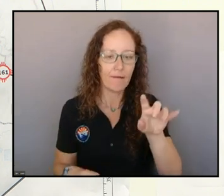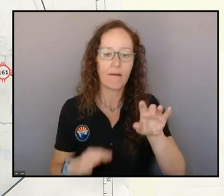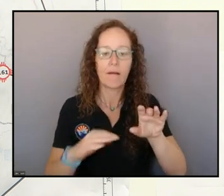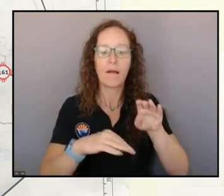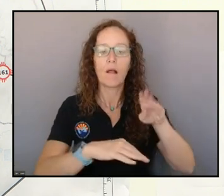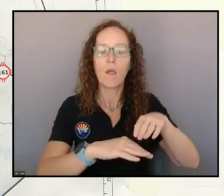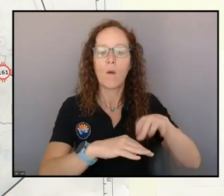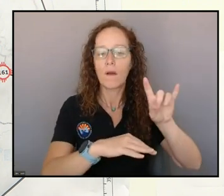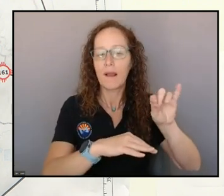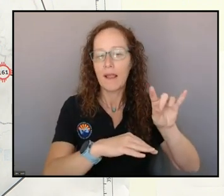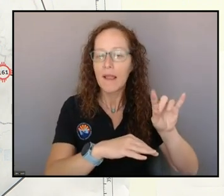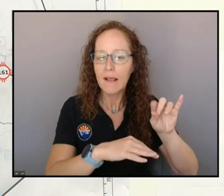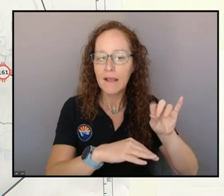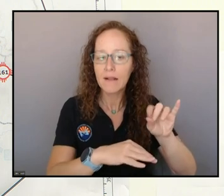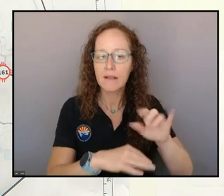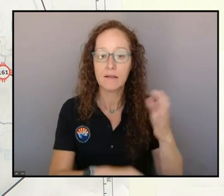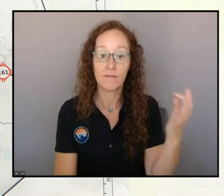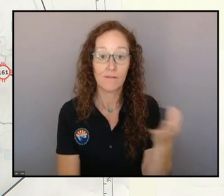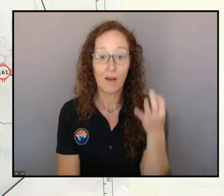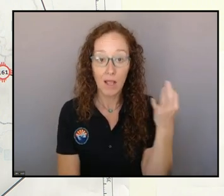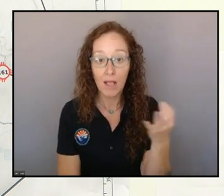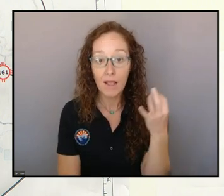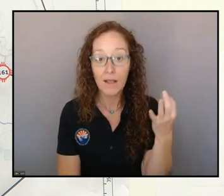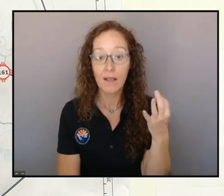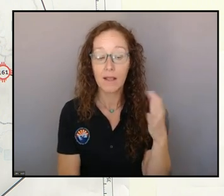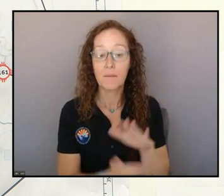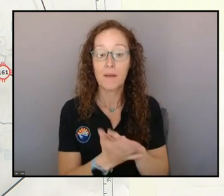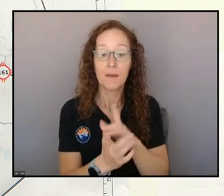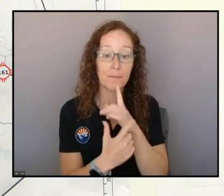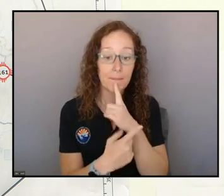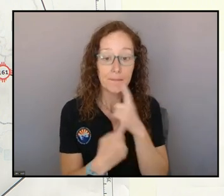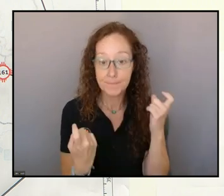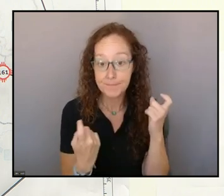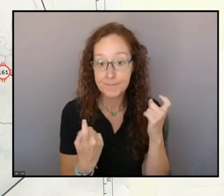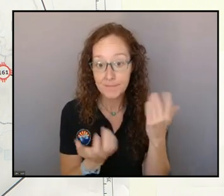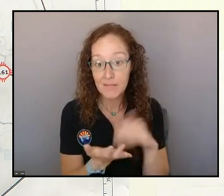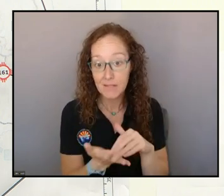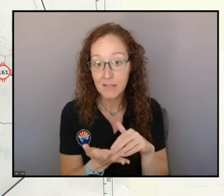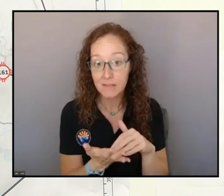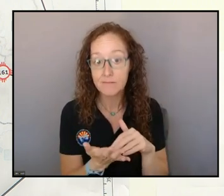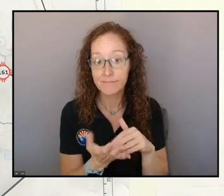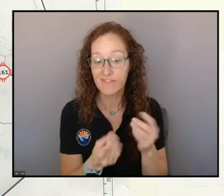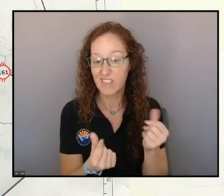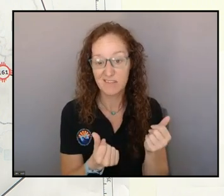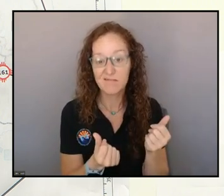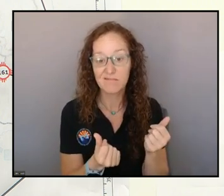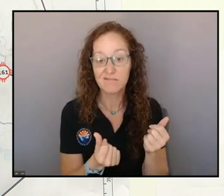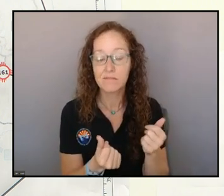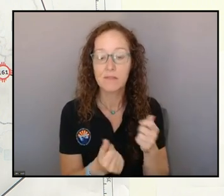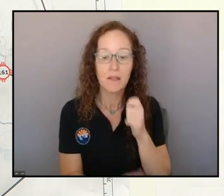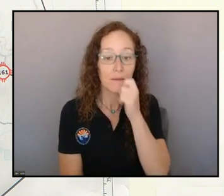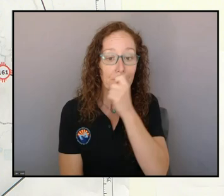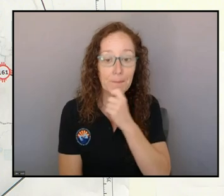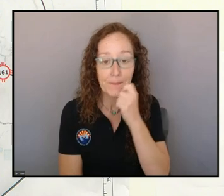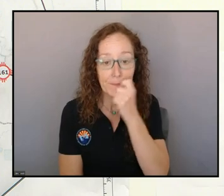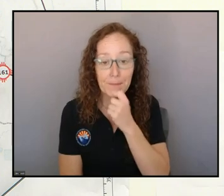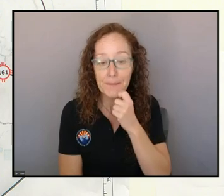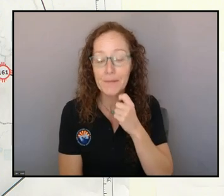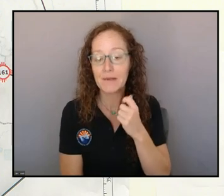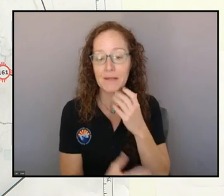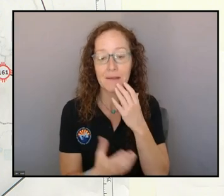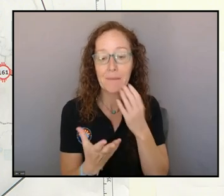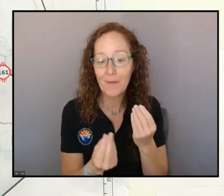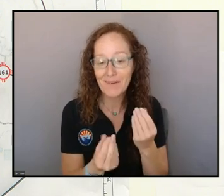as we get into Friday. Stuff dries out pretty quick. So, you can imagine a chapstick advisory getting put into effect there on